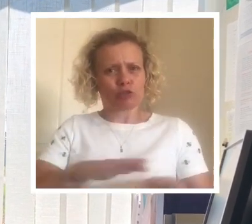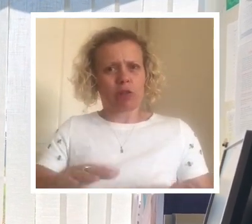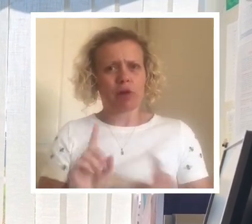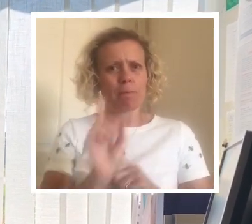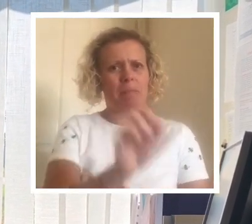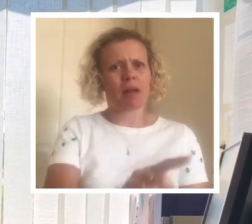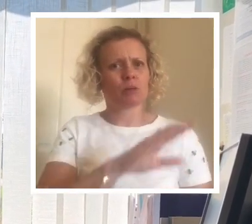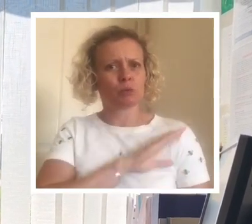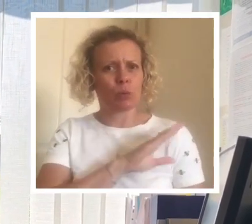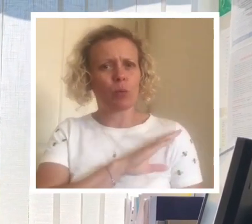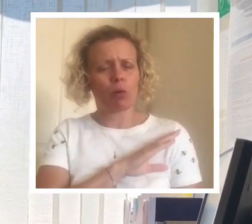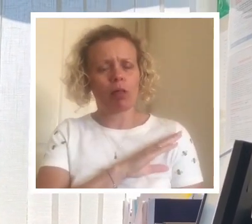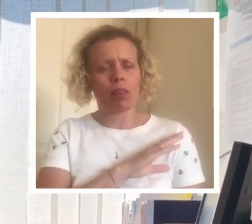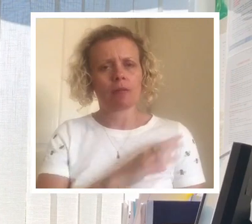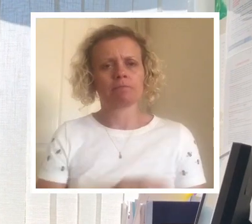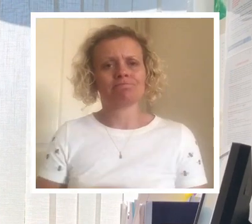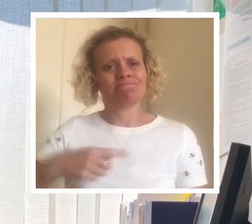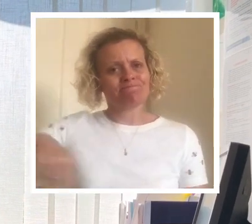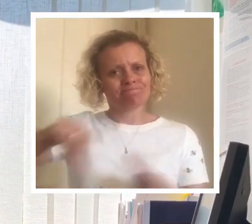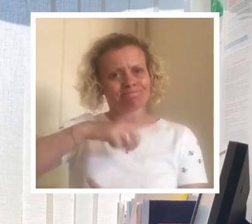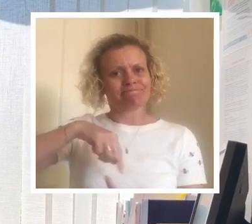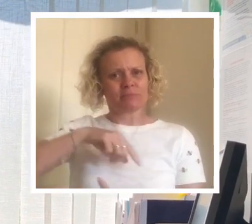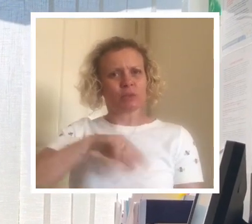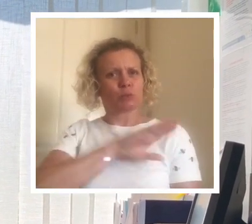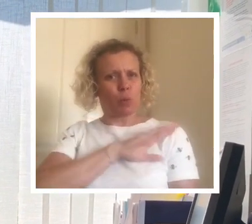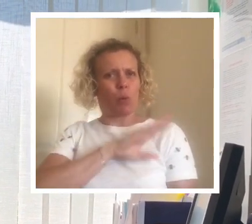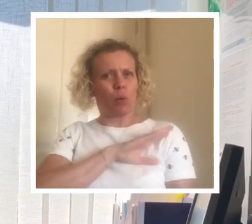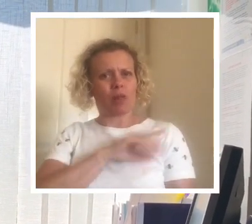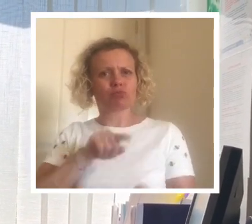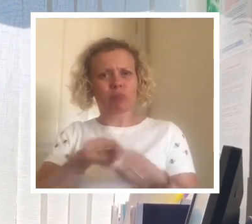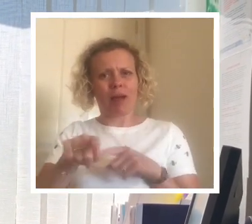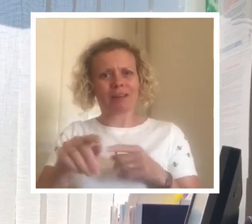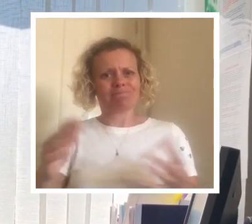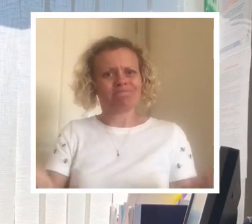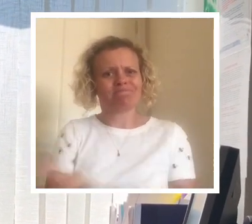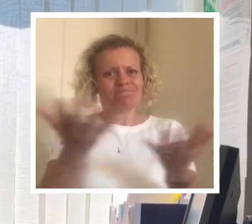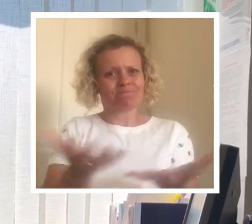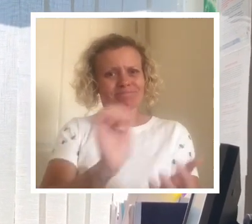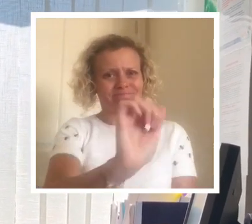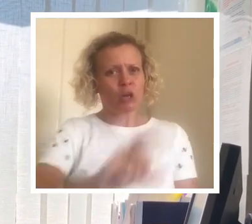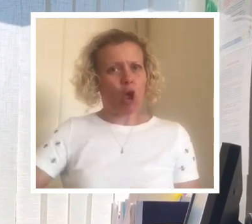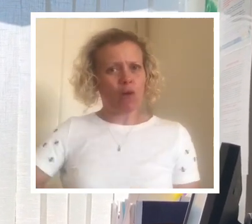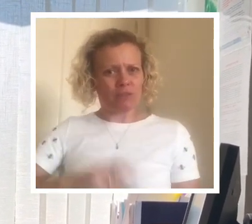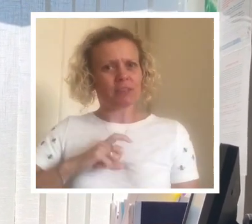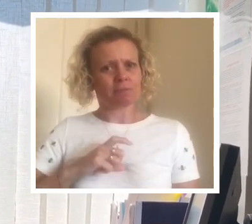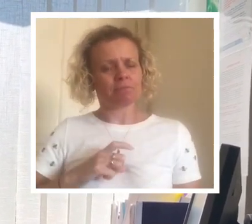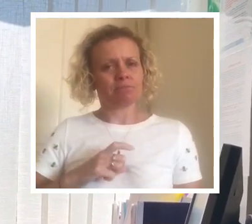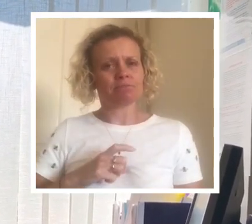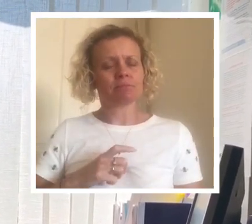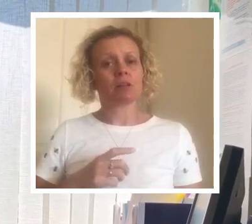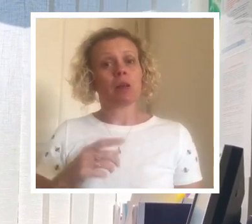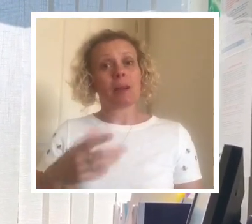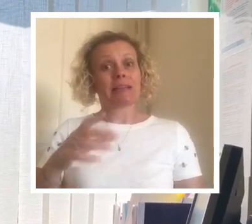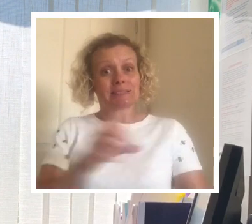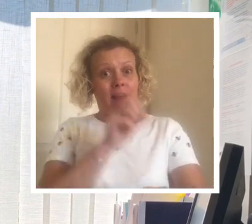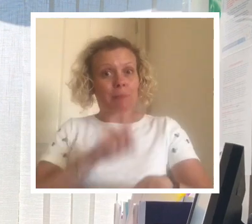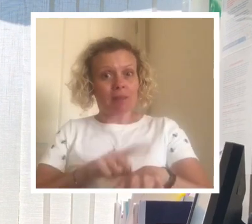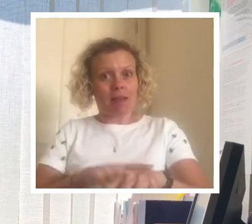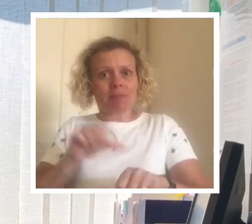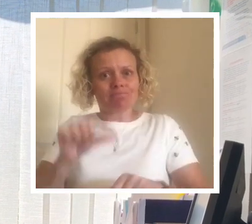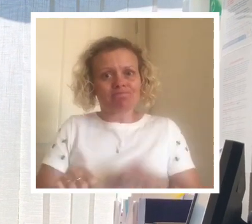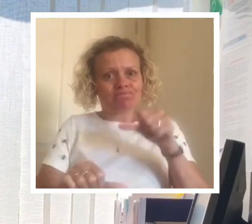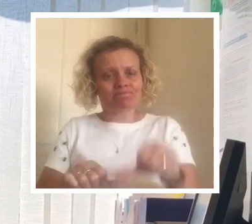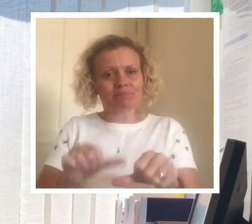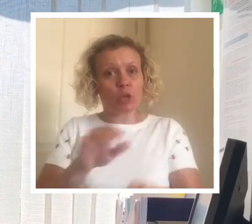returning to school. As a school we are working to build your confidence and therefore have taken a measured and phased